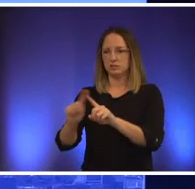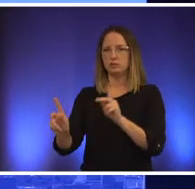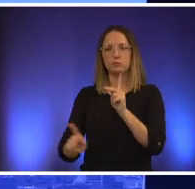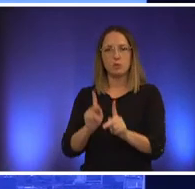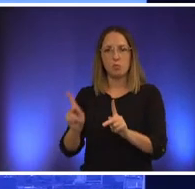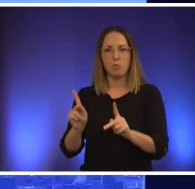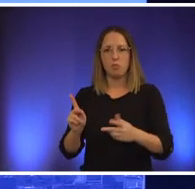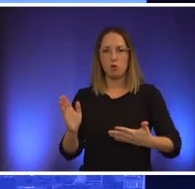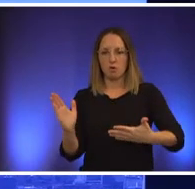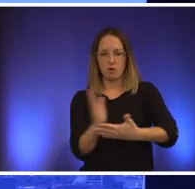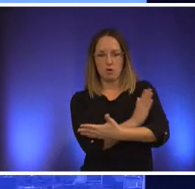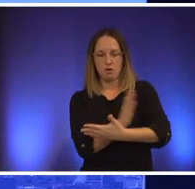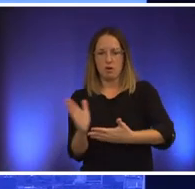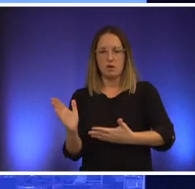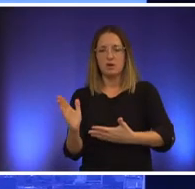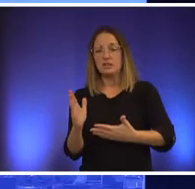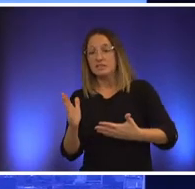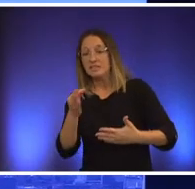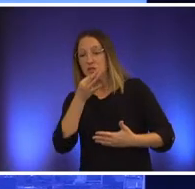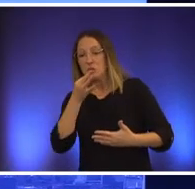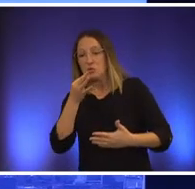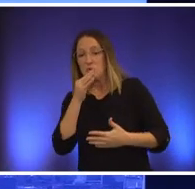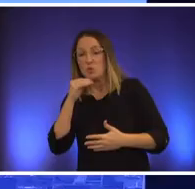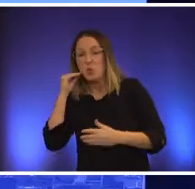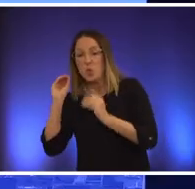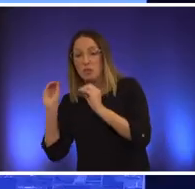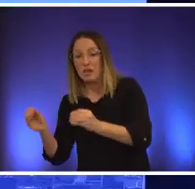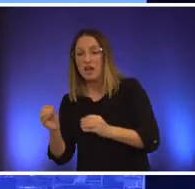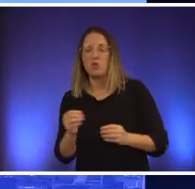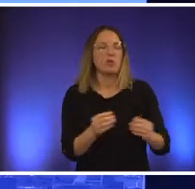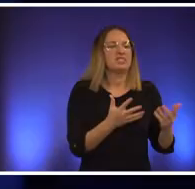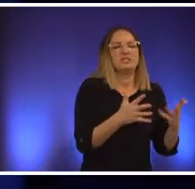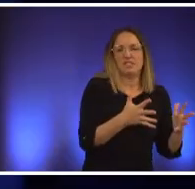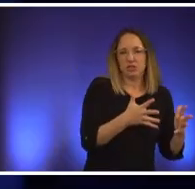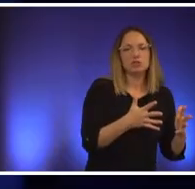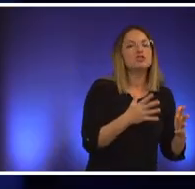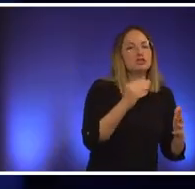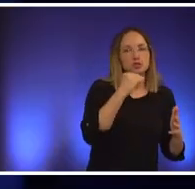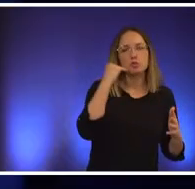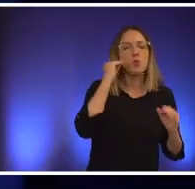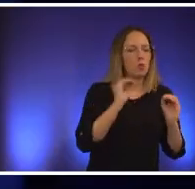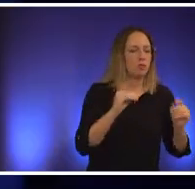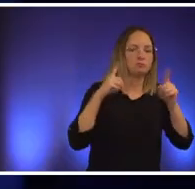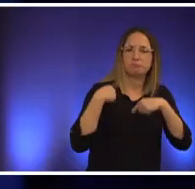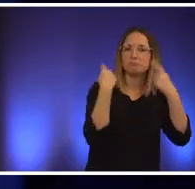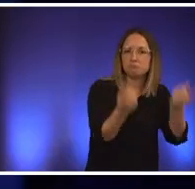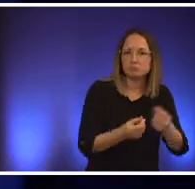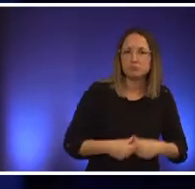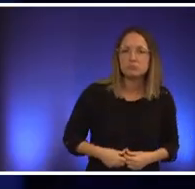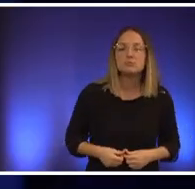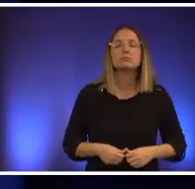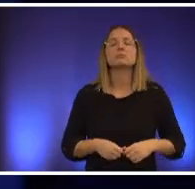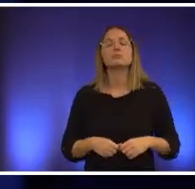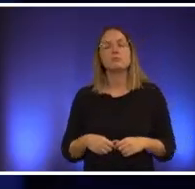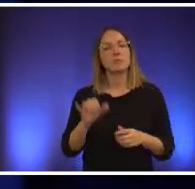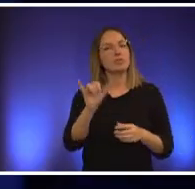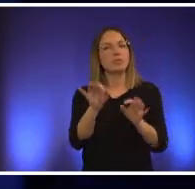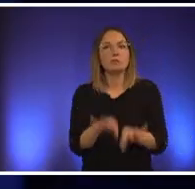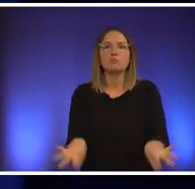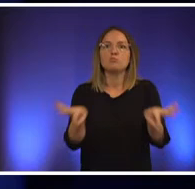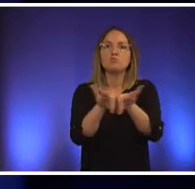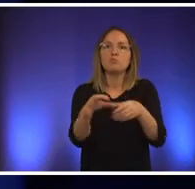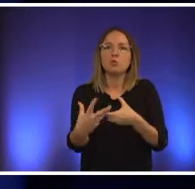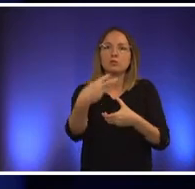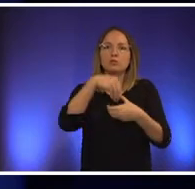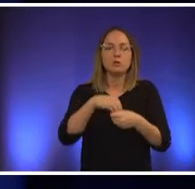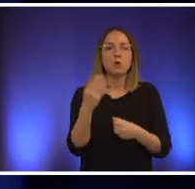the cusp of living homeless or living homeless and by the way that's a key part of that is we need to be doing more to prevent